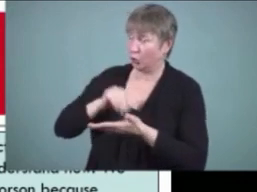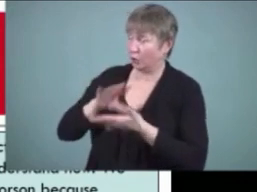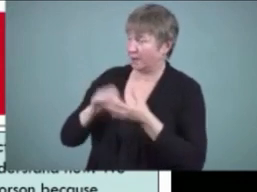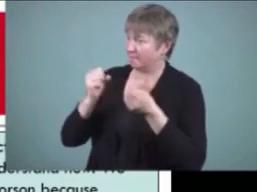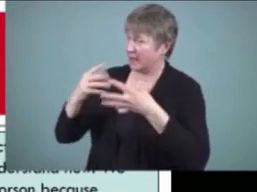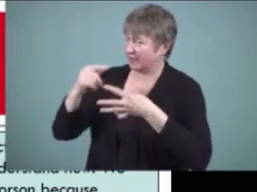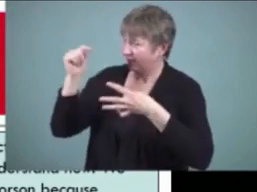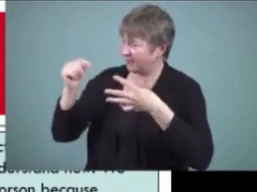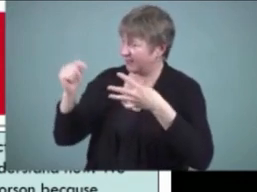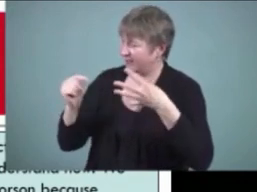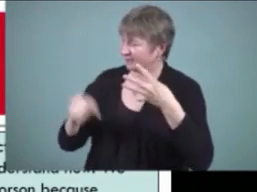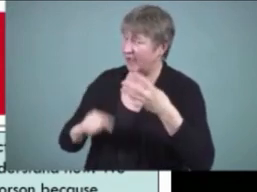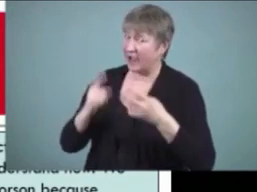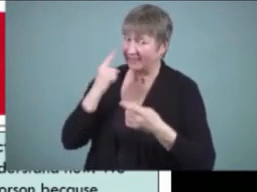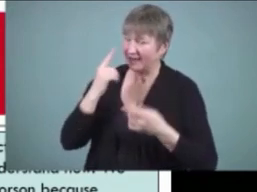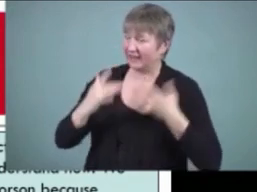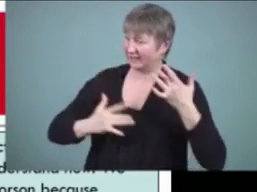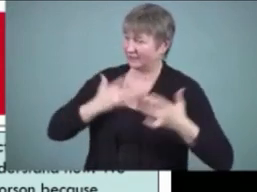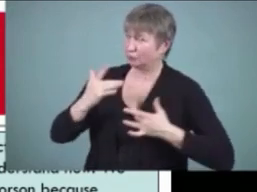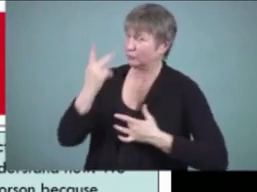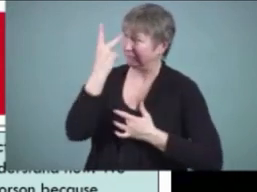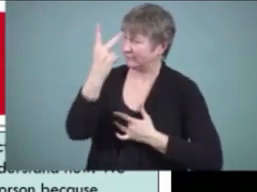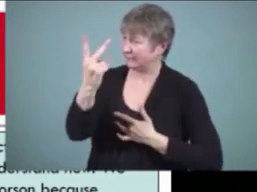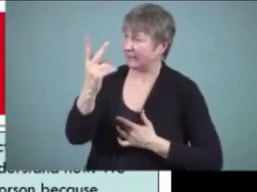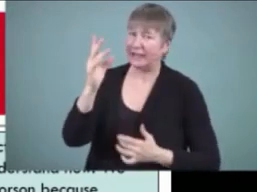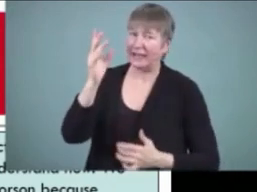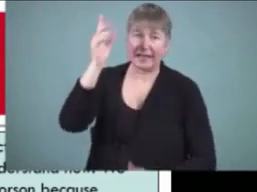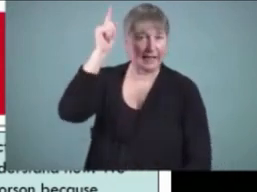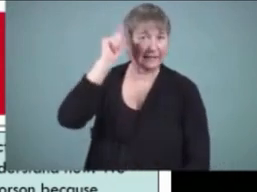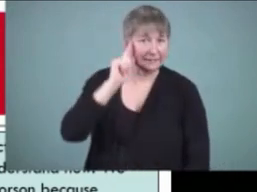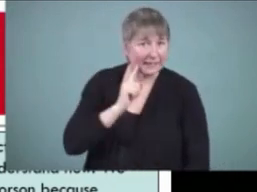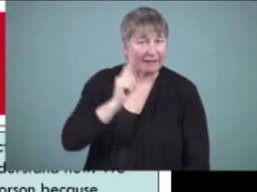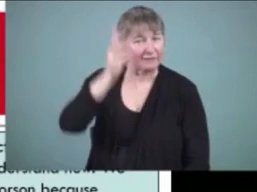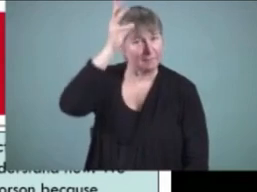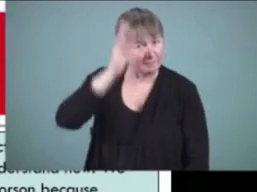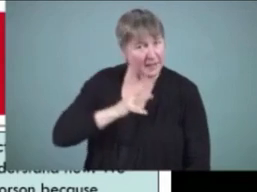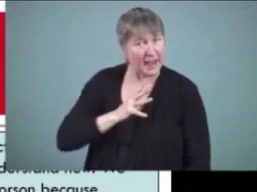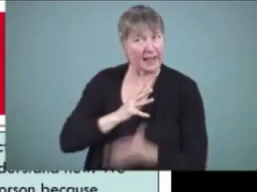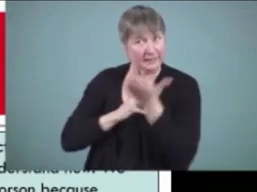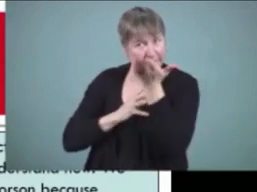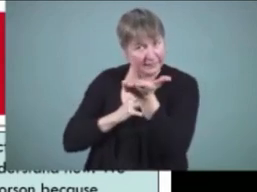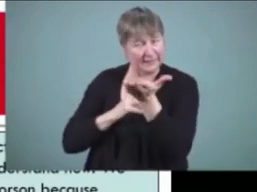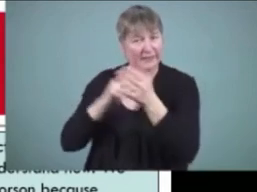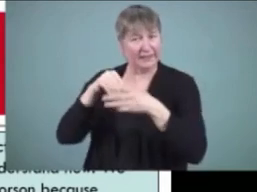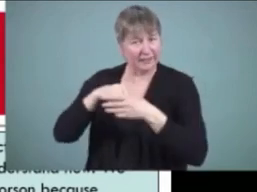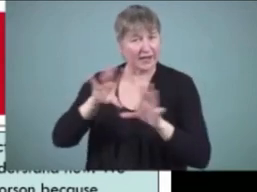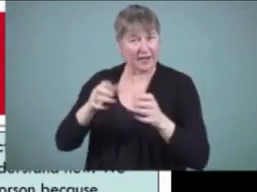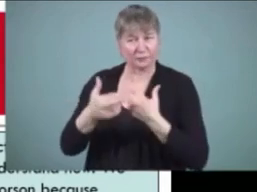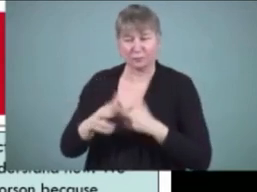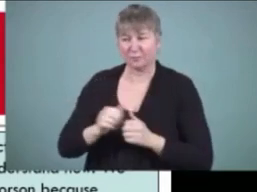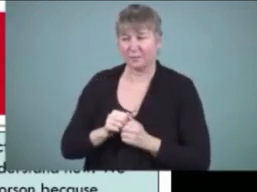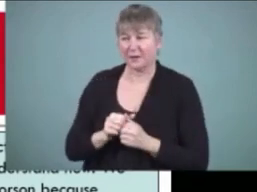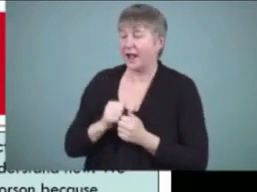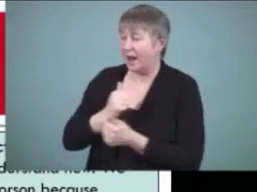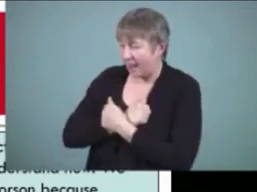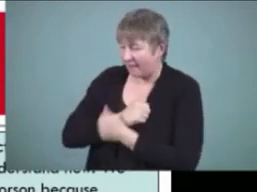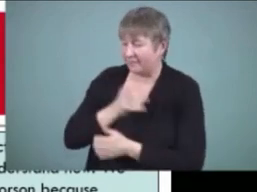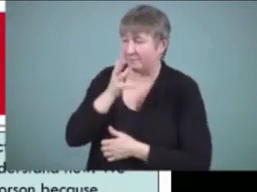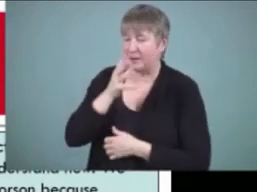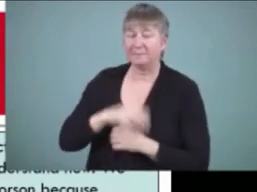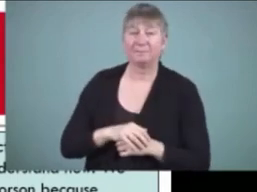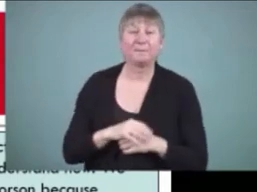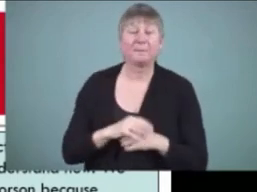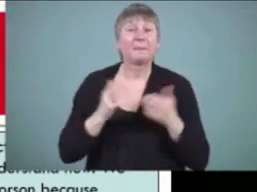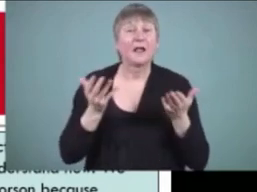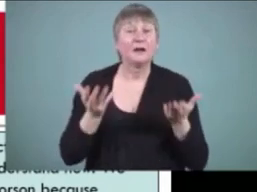exciting to see a deaf man in person. Love, mom. The point of this is think about what's going